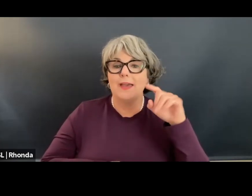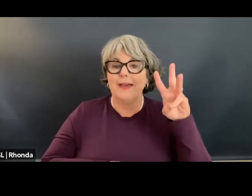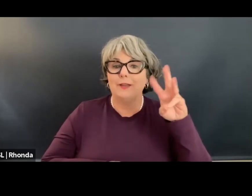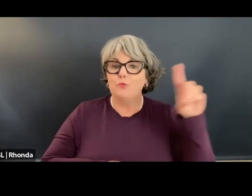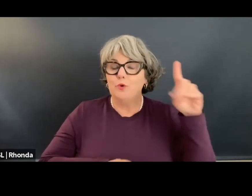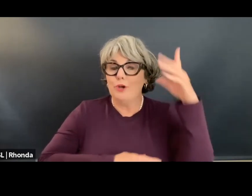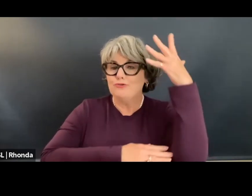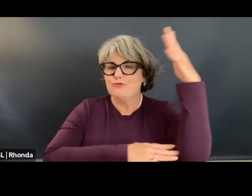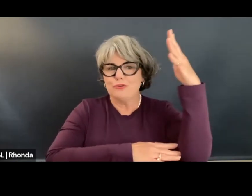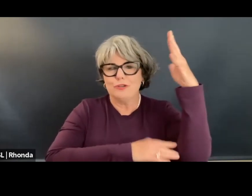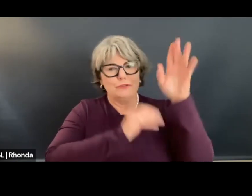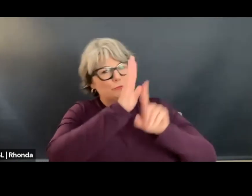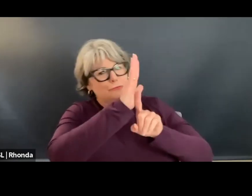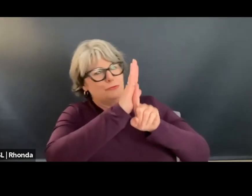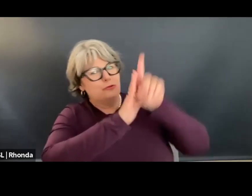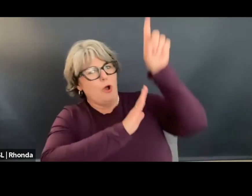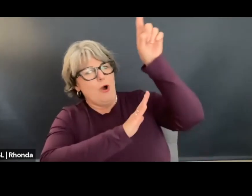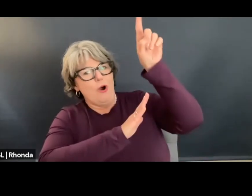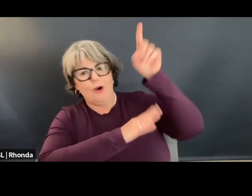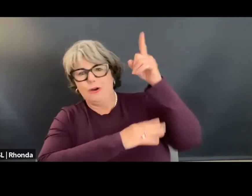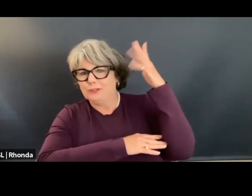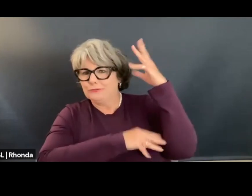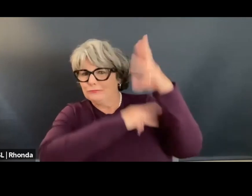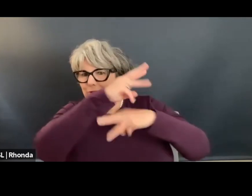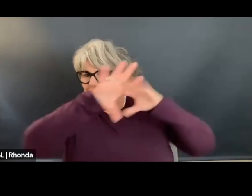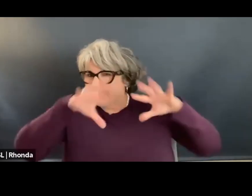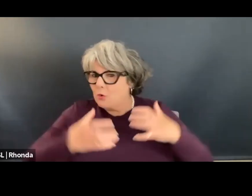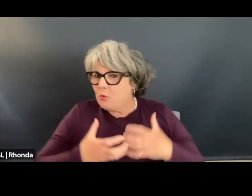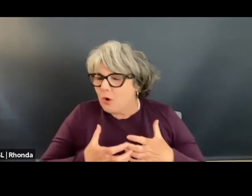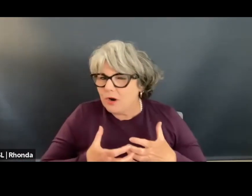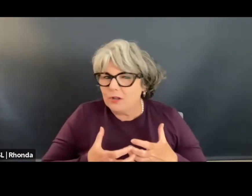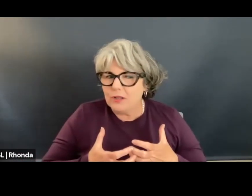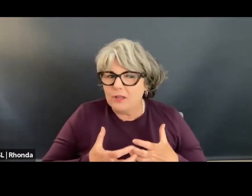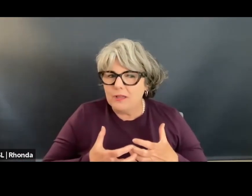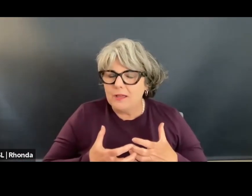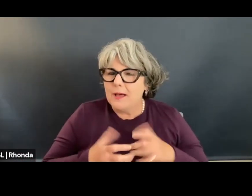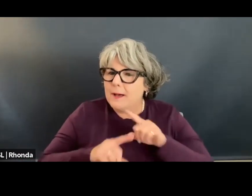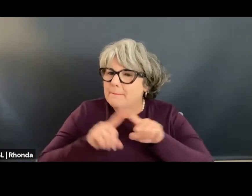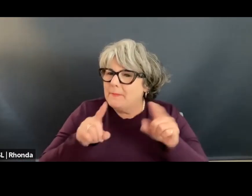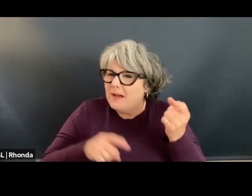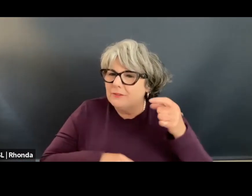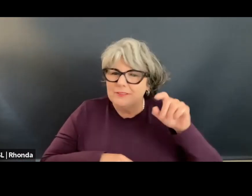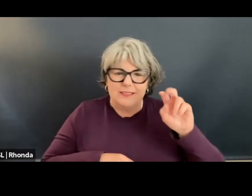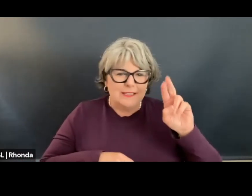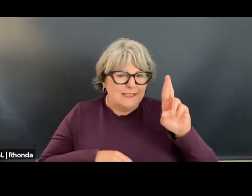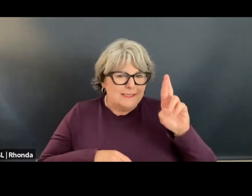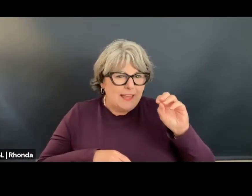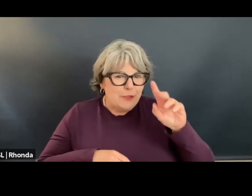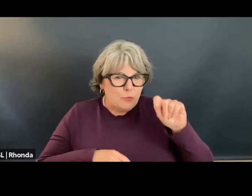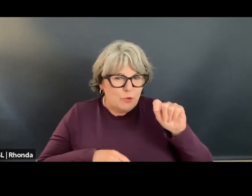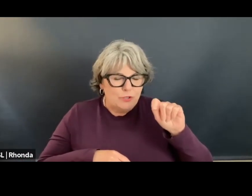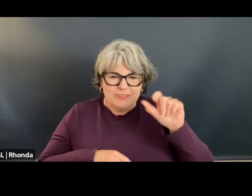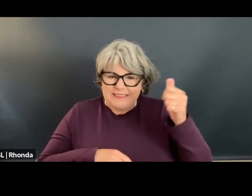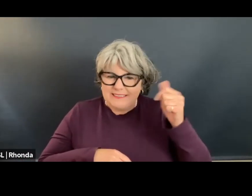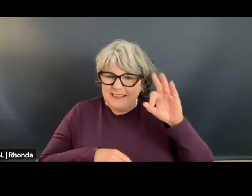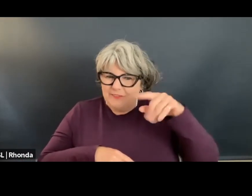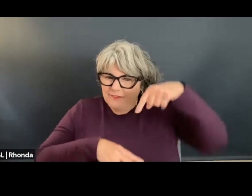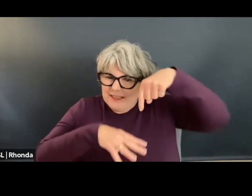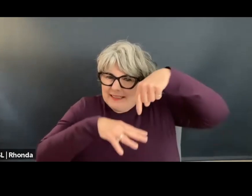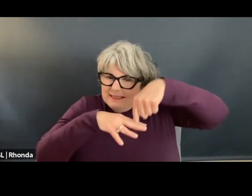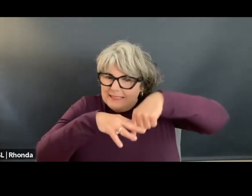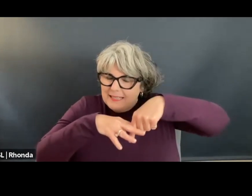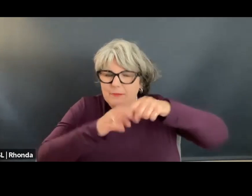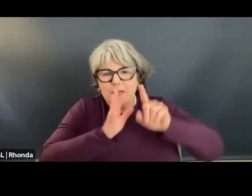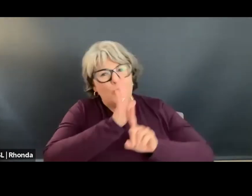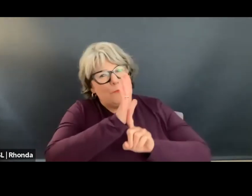Redwoods, they're the tallest trees in the world. They have shallow roots, usually less than 10 feet deep, but they grow to